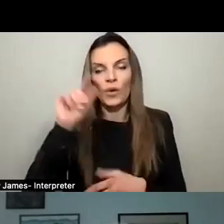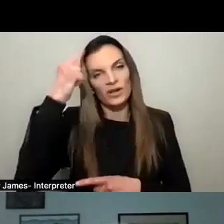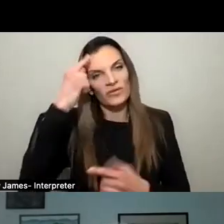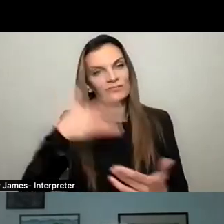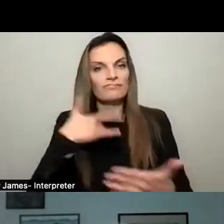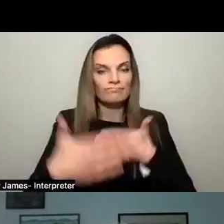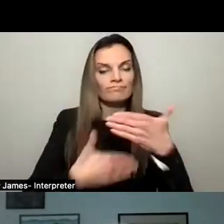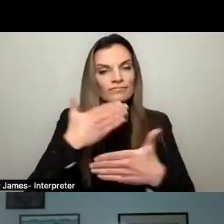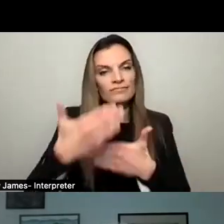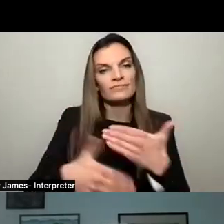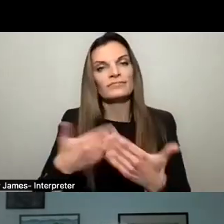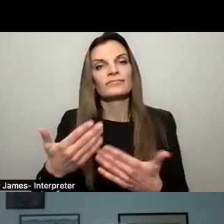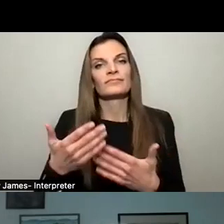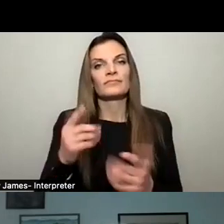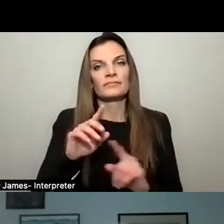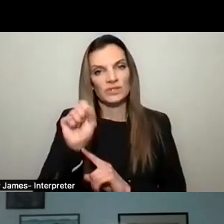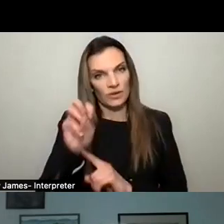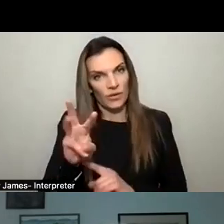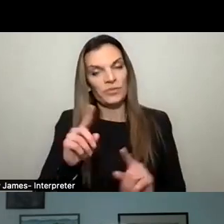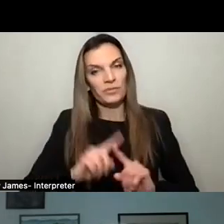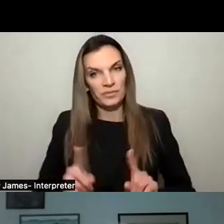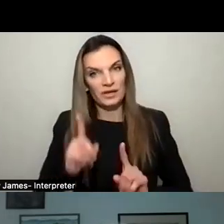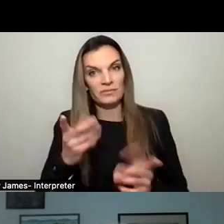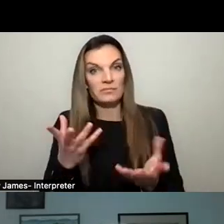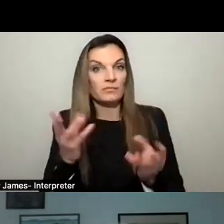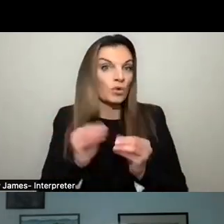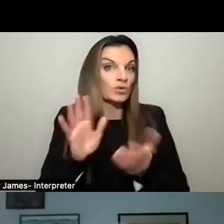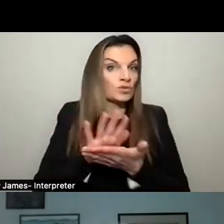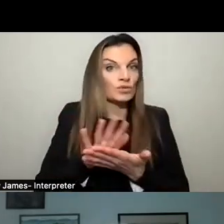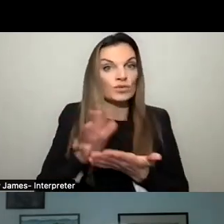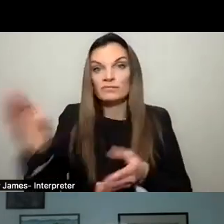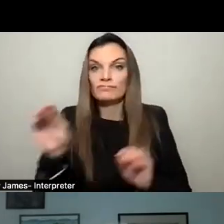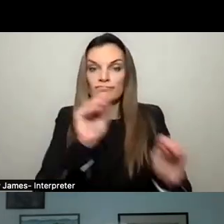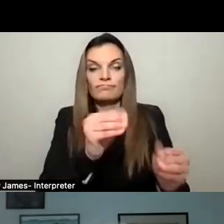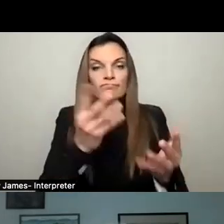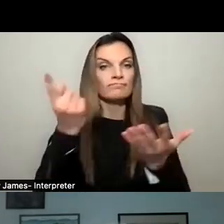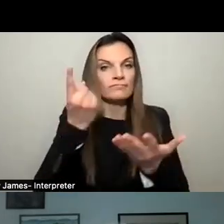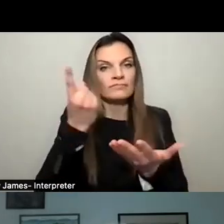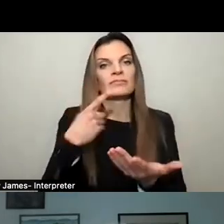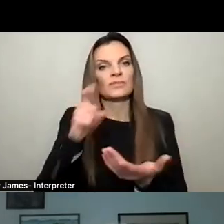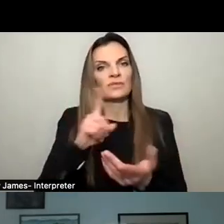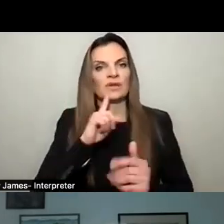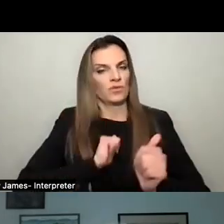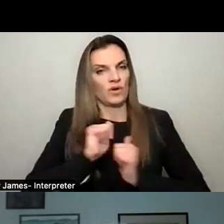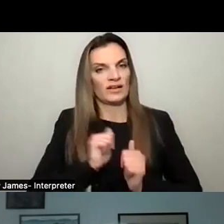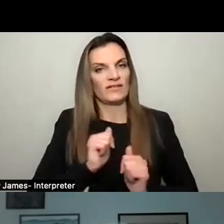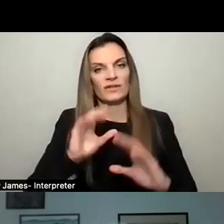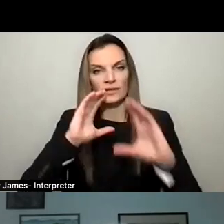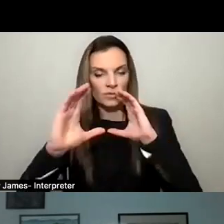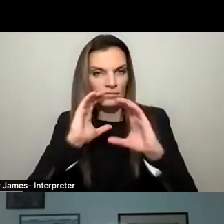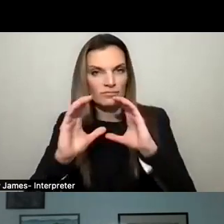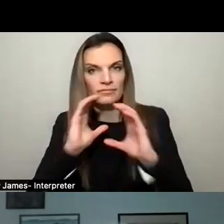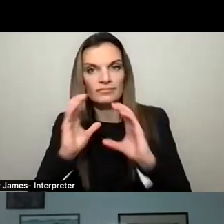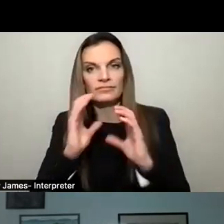the ability and the need to want to look at more school and maybe move it to somewhere else. We should be proactive in that communication and bringing and